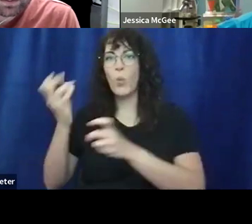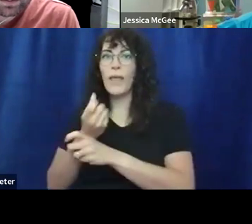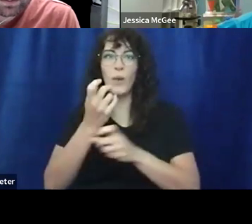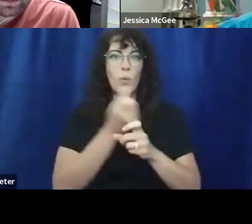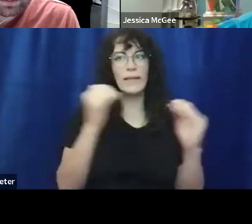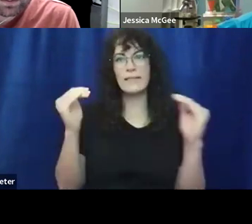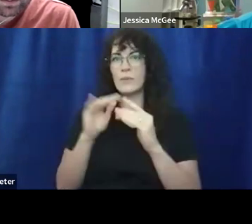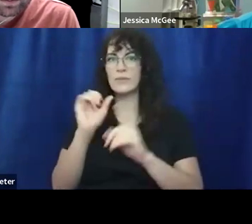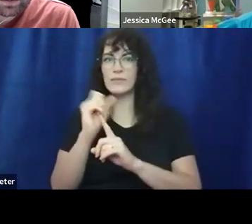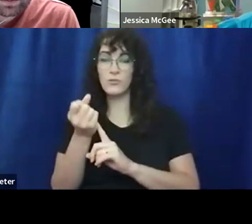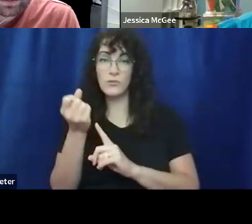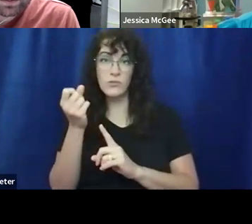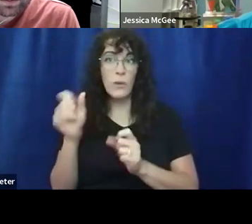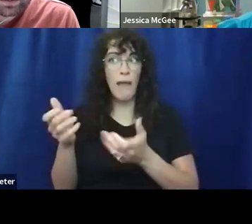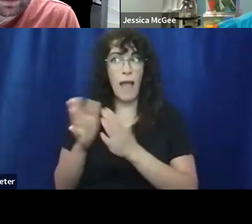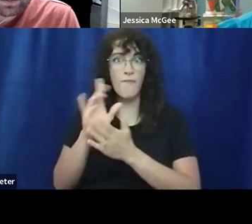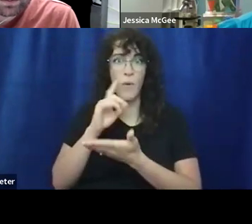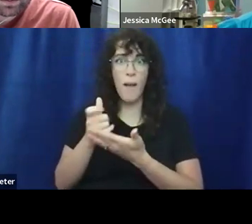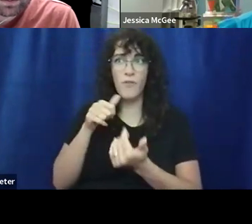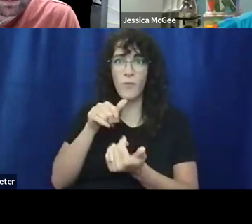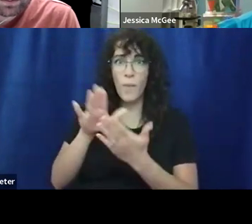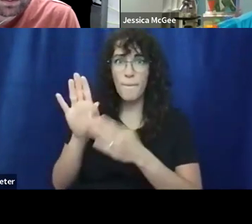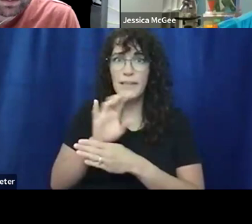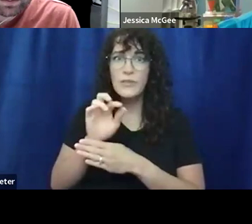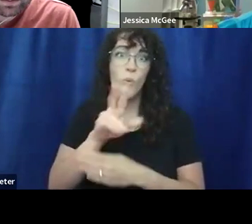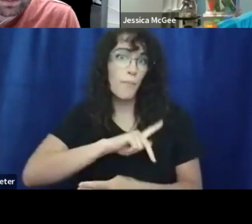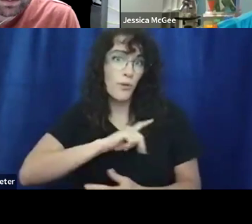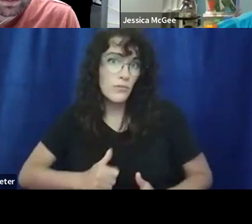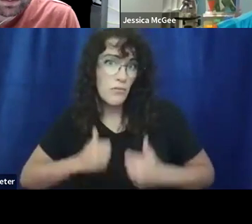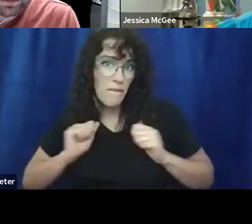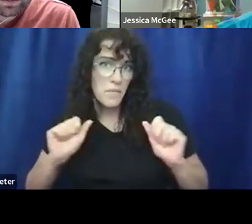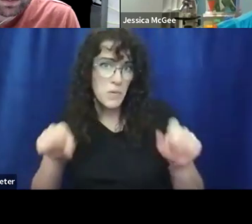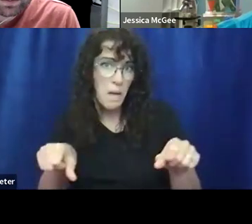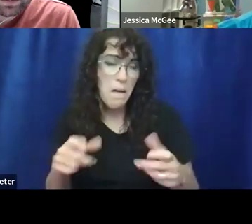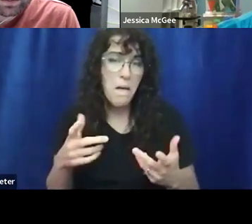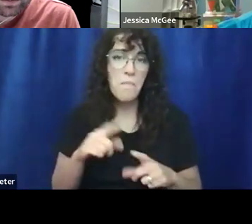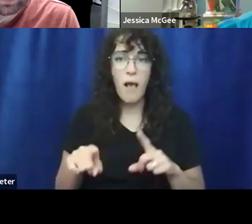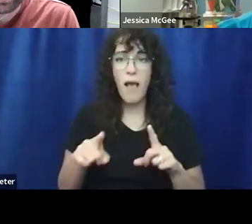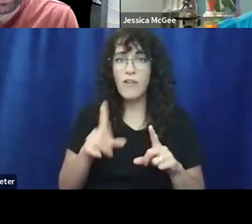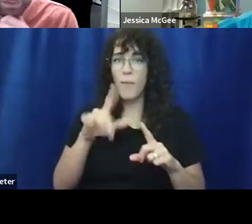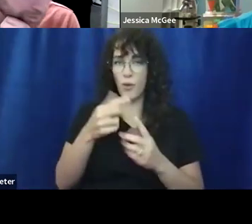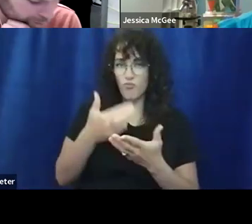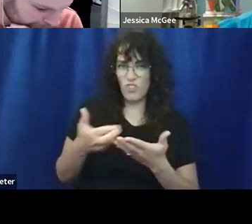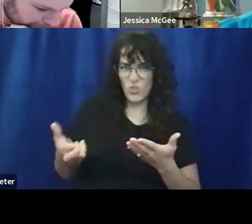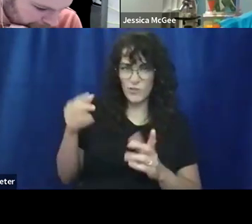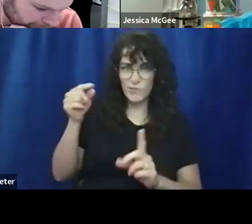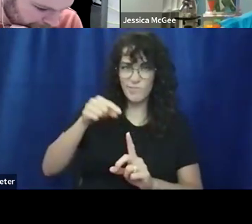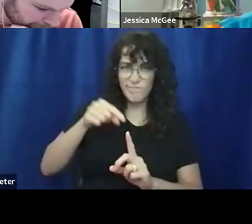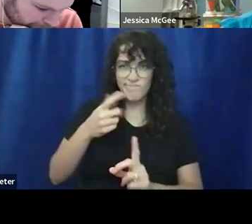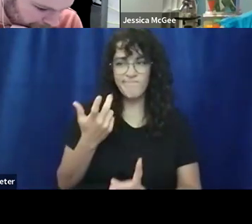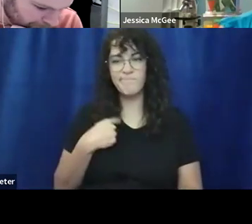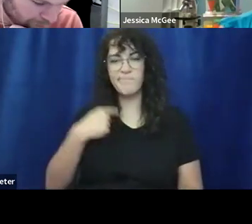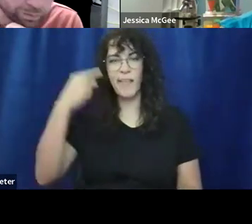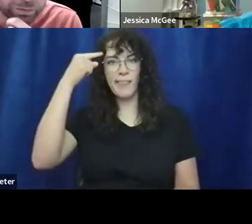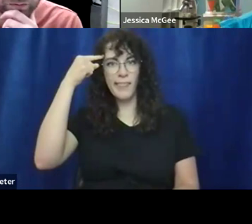business or, or even personal life as well. Um, so in terms of resources, I think